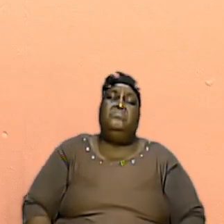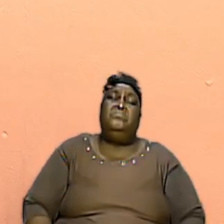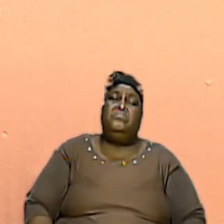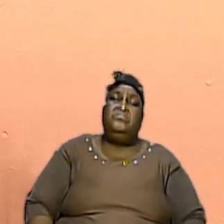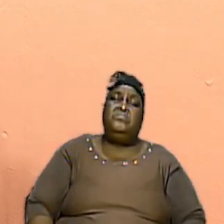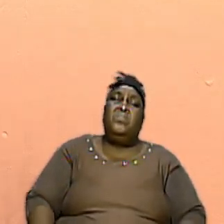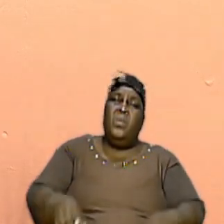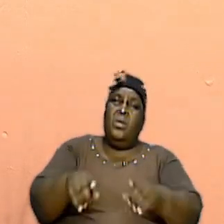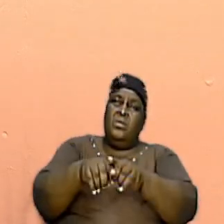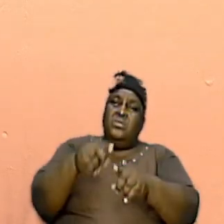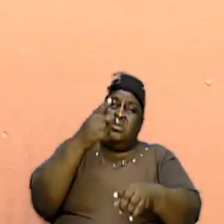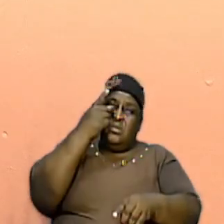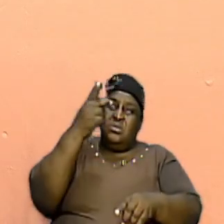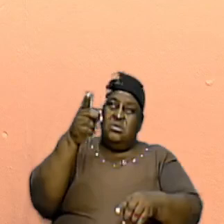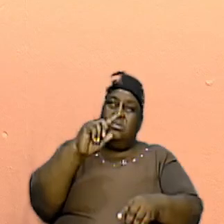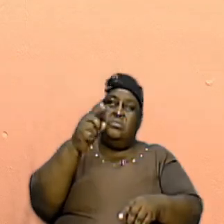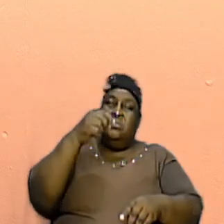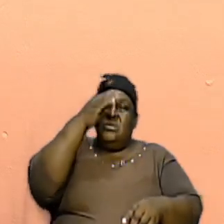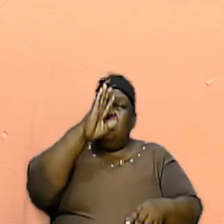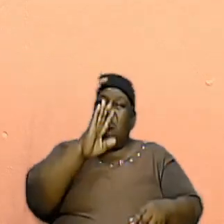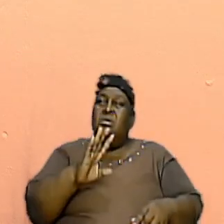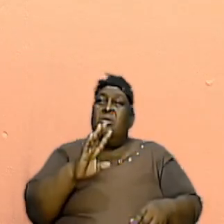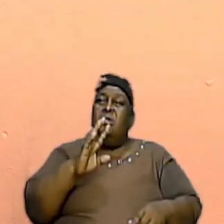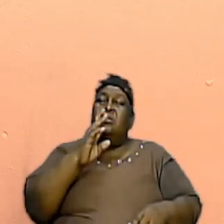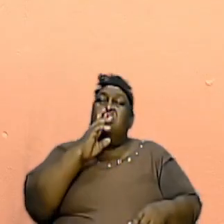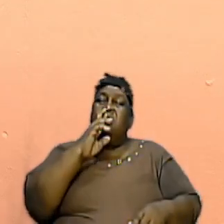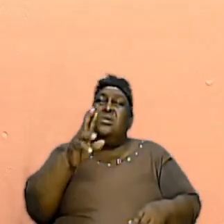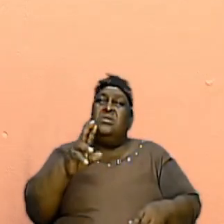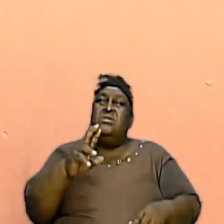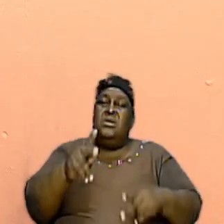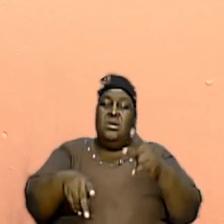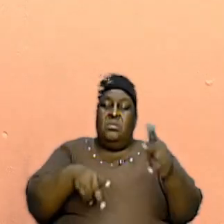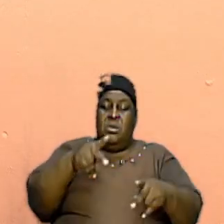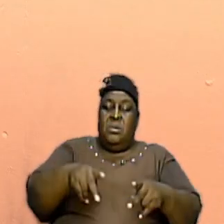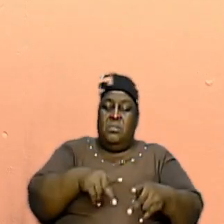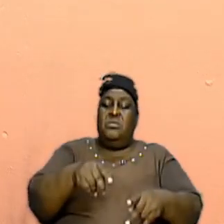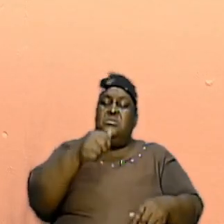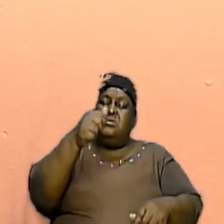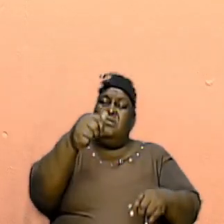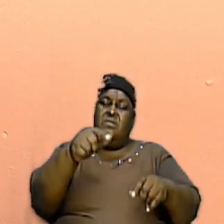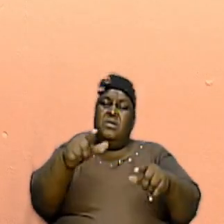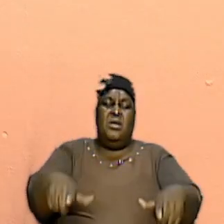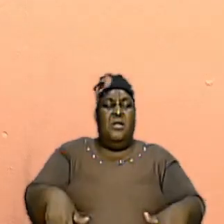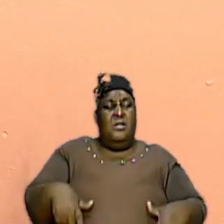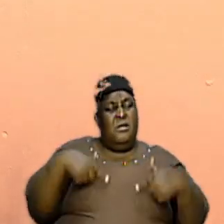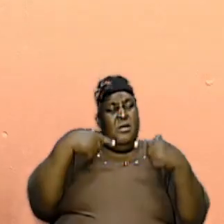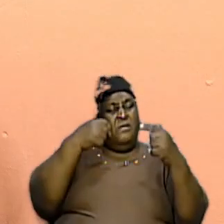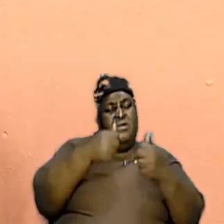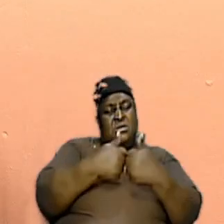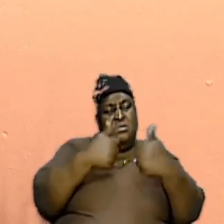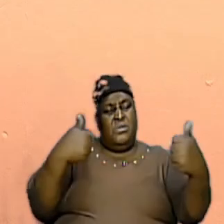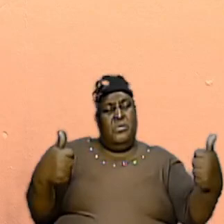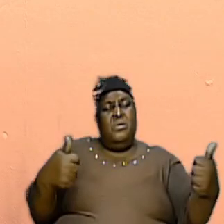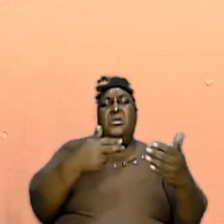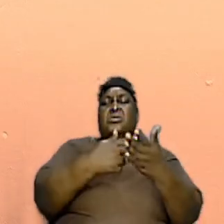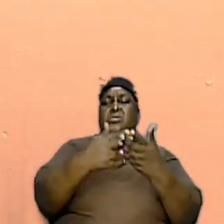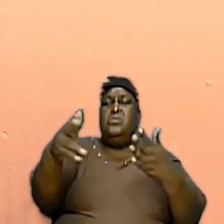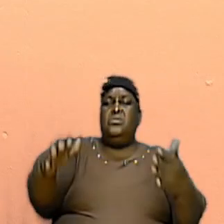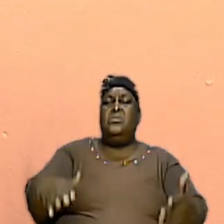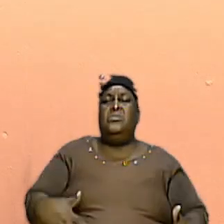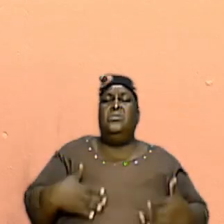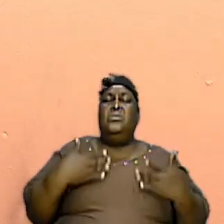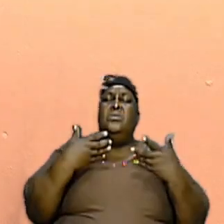and the people themselves lived a separated and holy life. The requirements